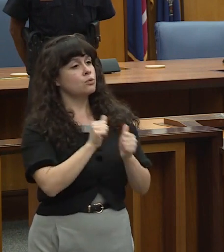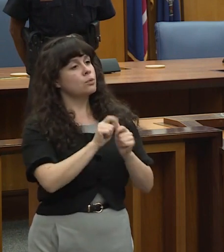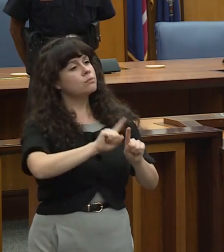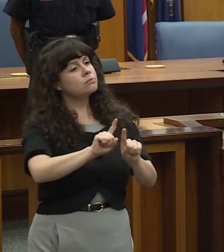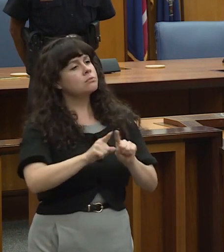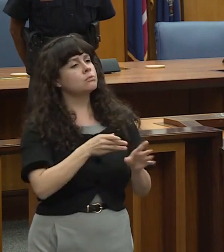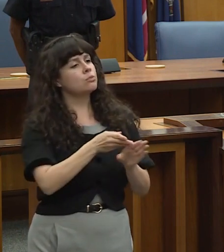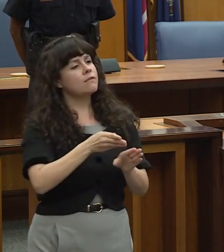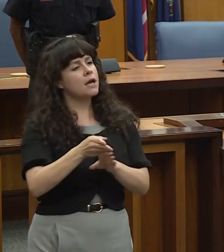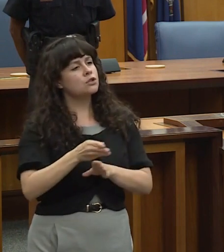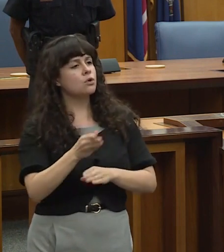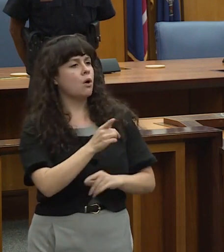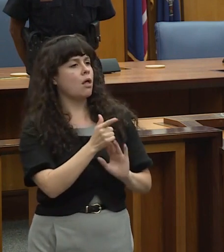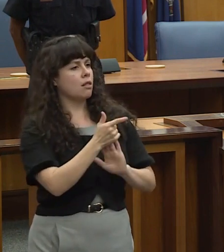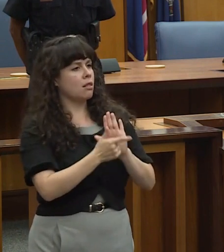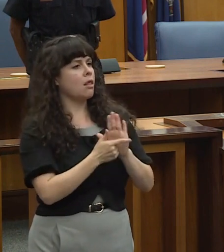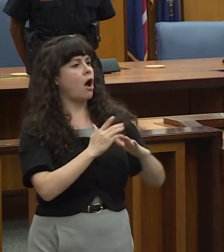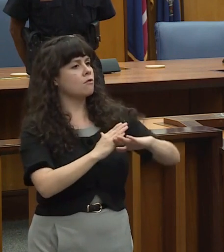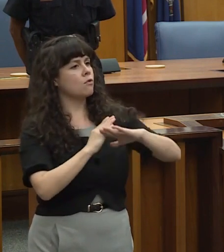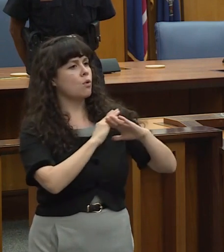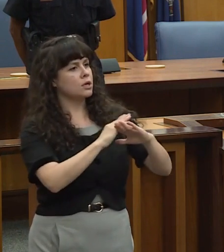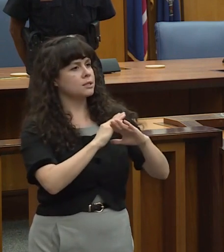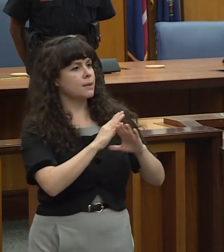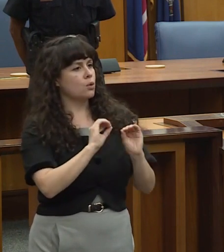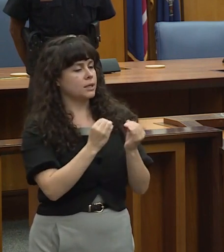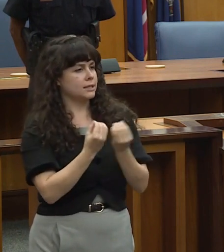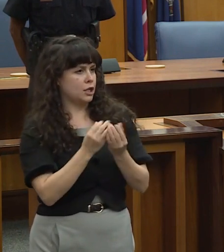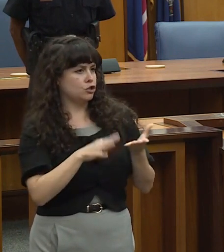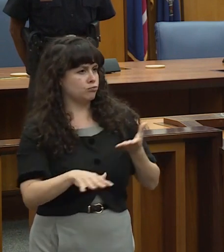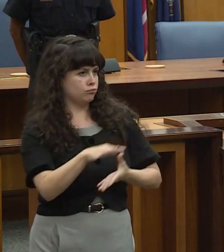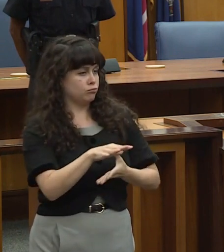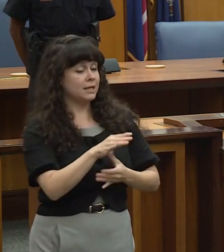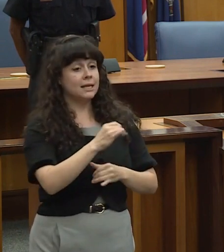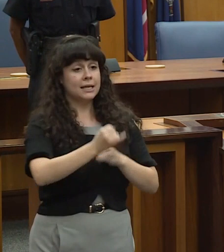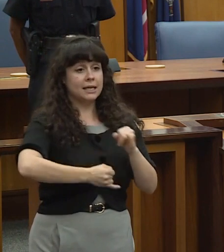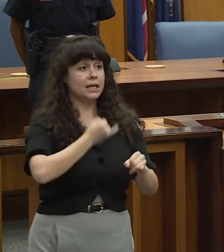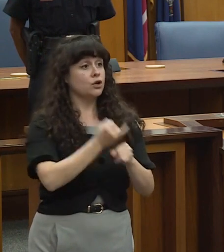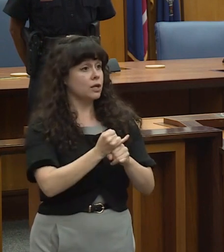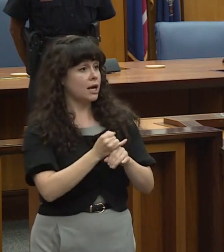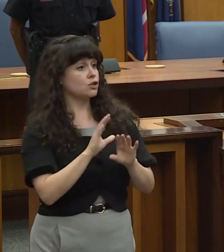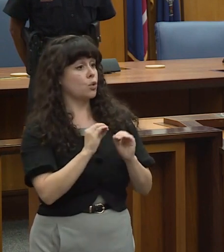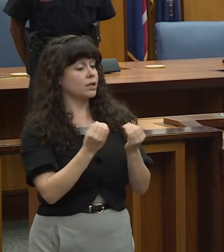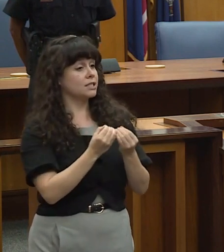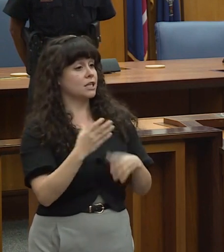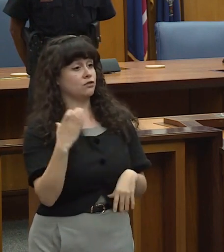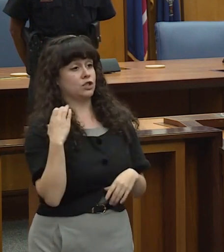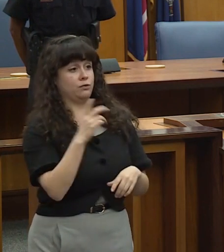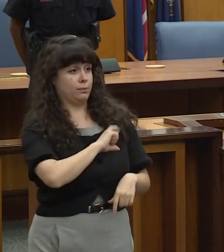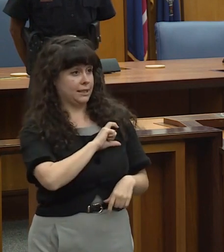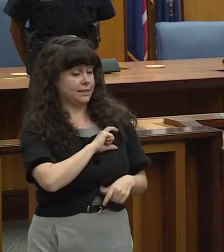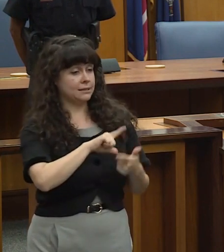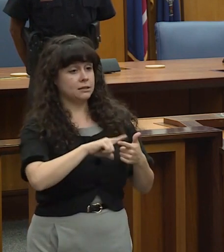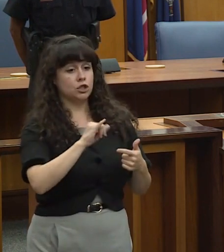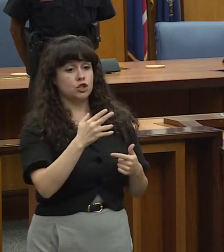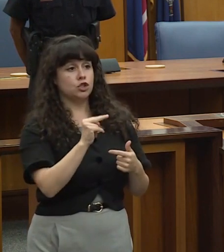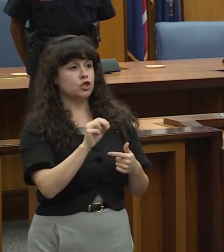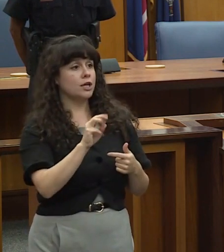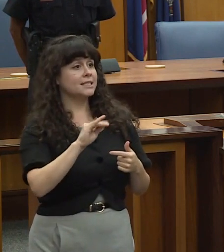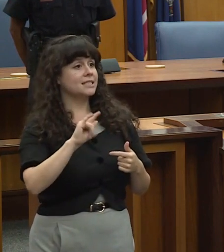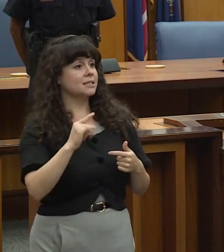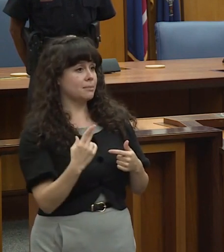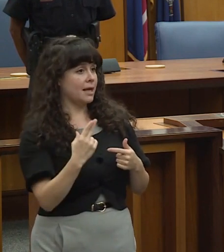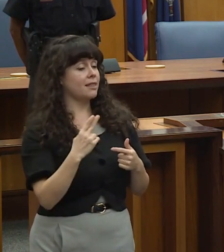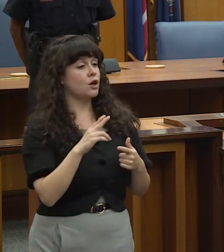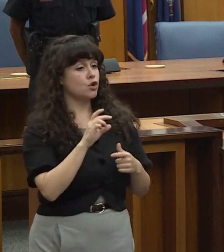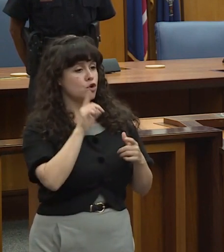organizations that is the International Association of Chief of Police, the John C. Smith University's Criminology Advisory